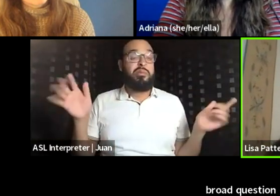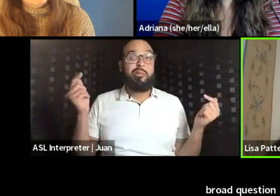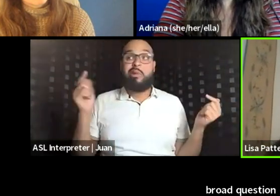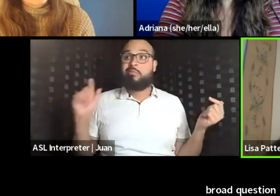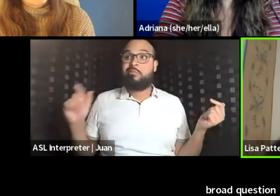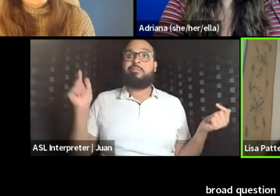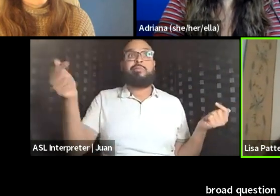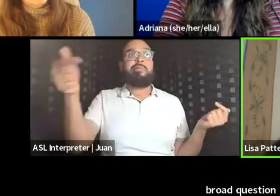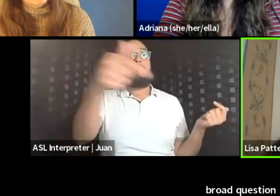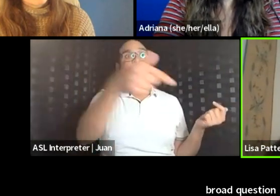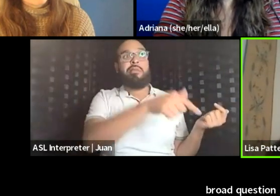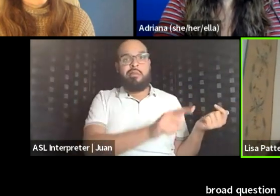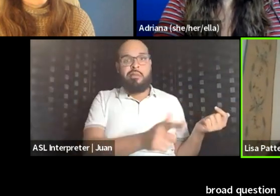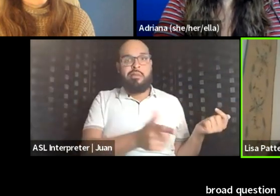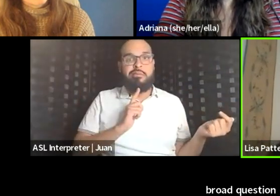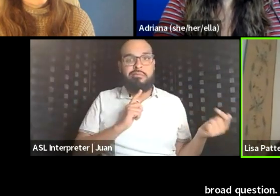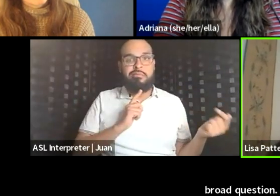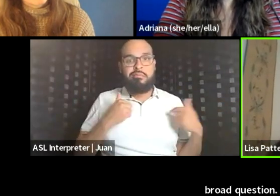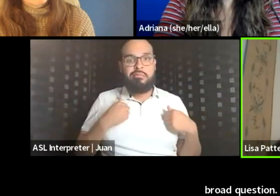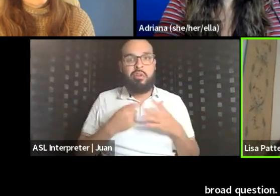And when it got to me, I just started crying.